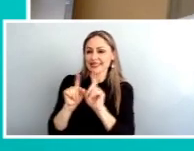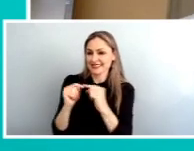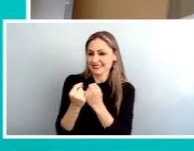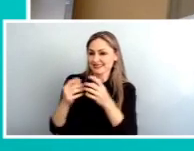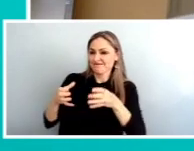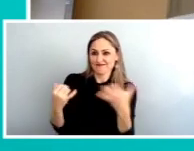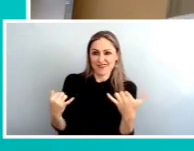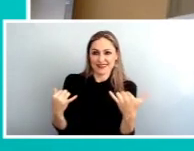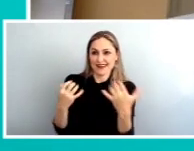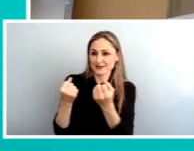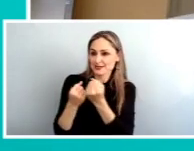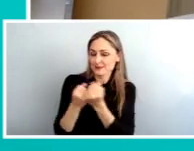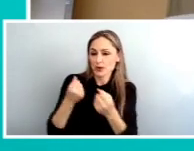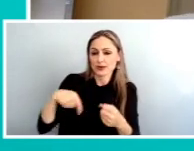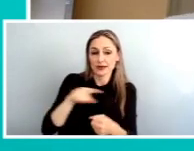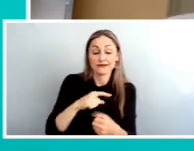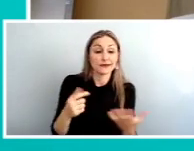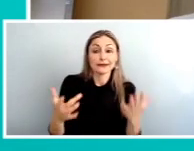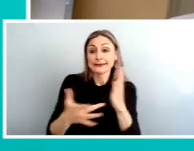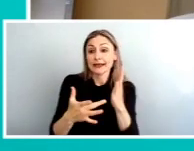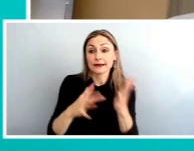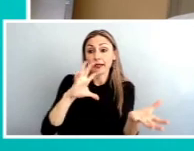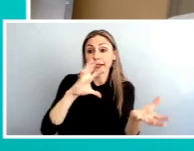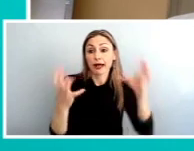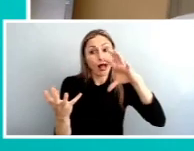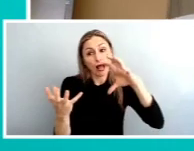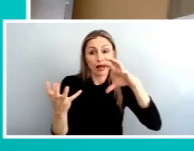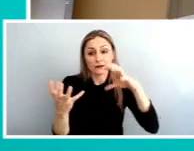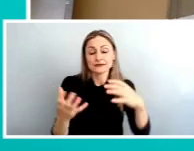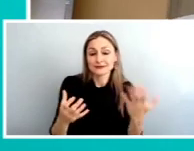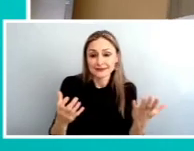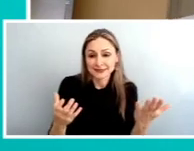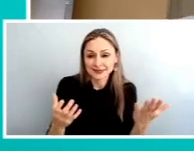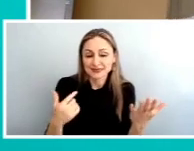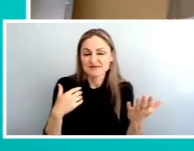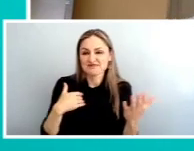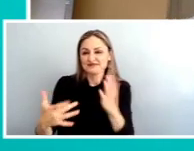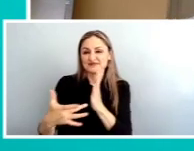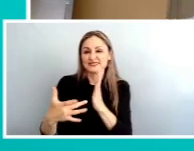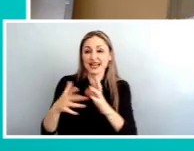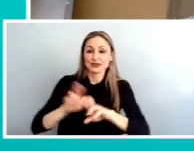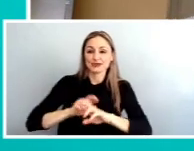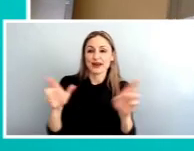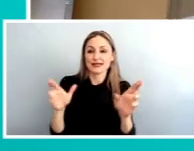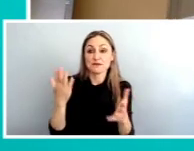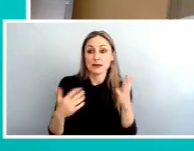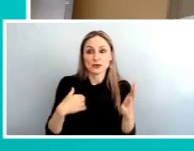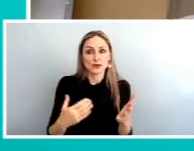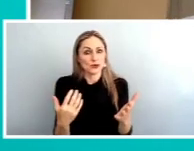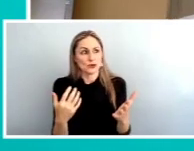And if anything goes awry with technology, you might hear someone else's